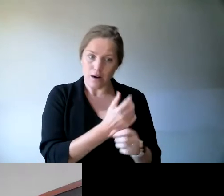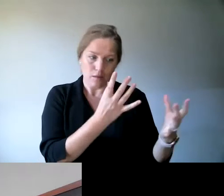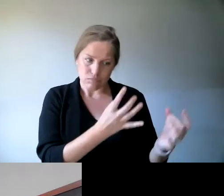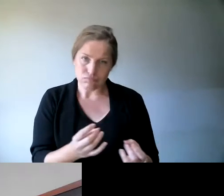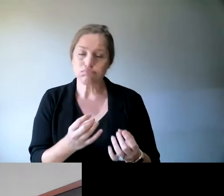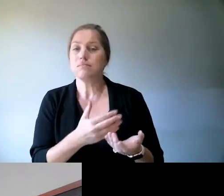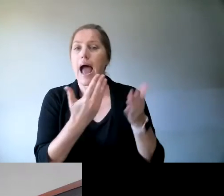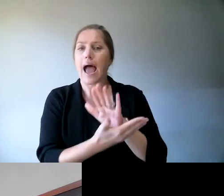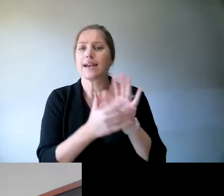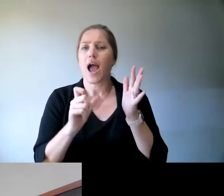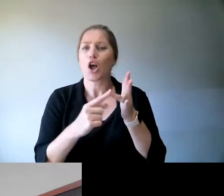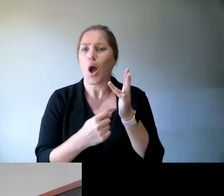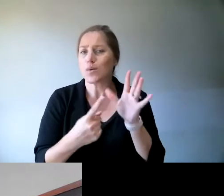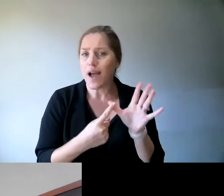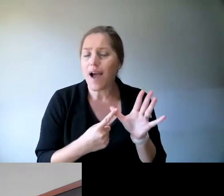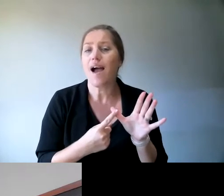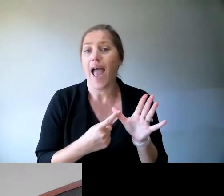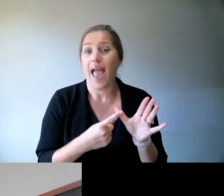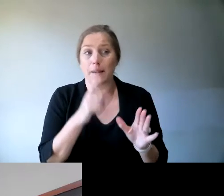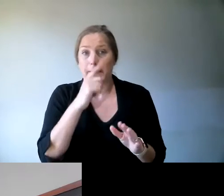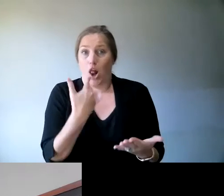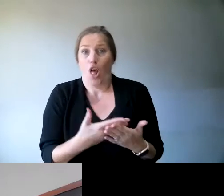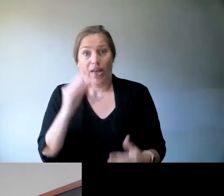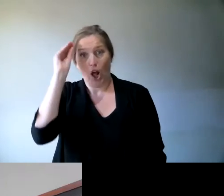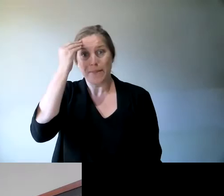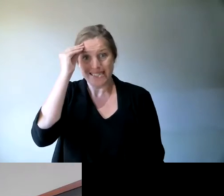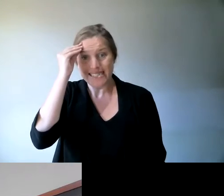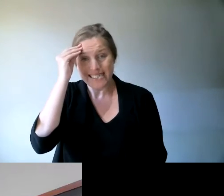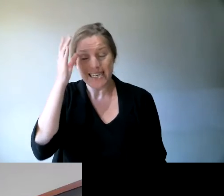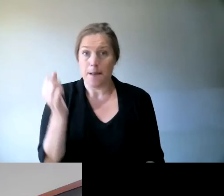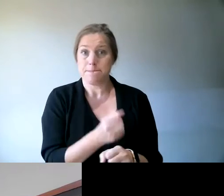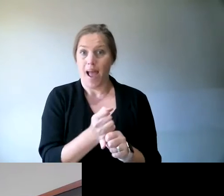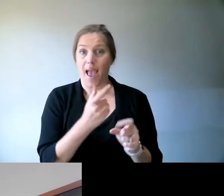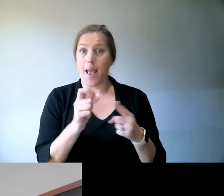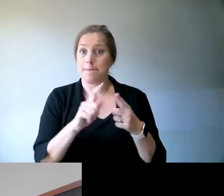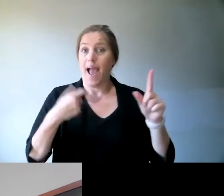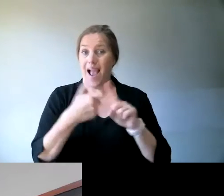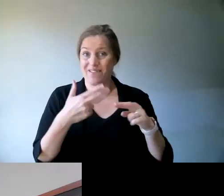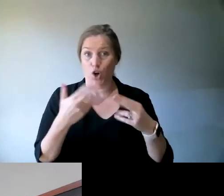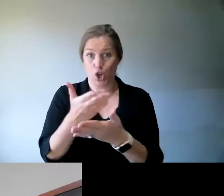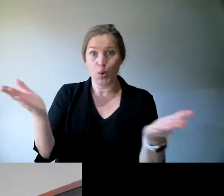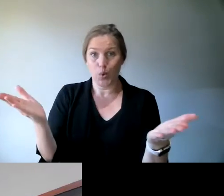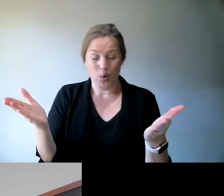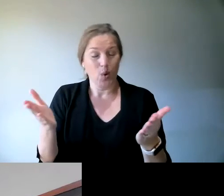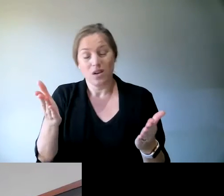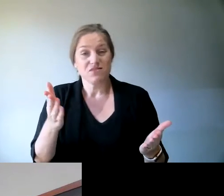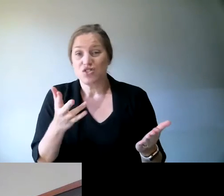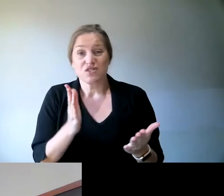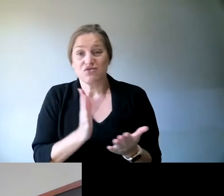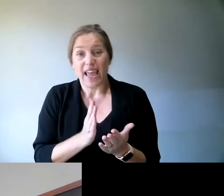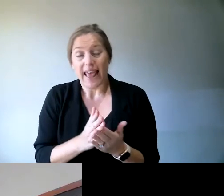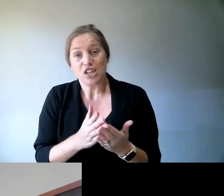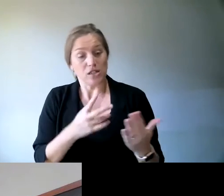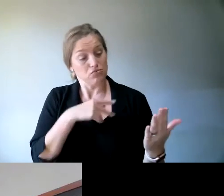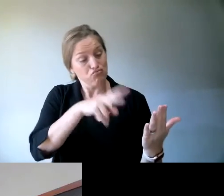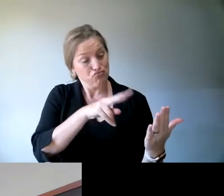people on on the ATFA campaign committee. So it's it's not hard. And in many cases, it's just a matter of flicking it onto the comms